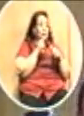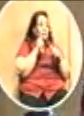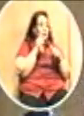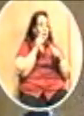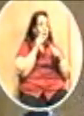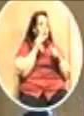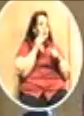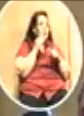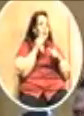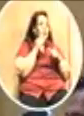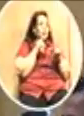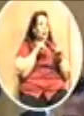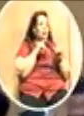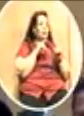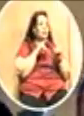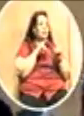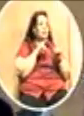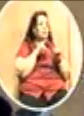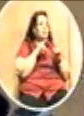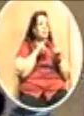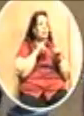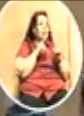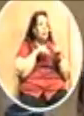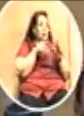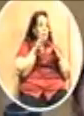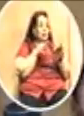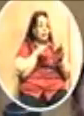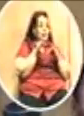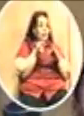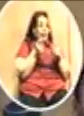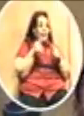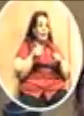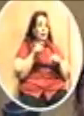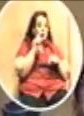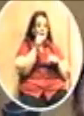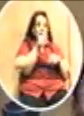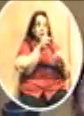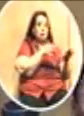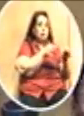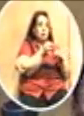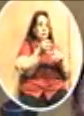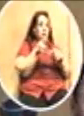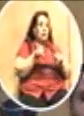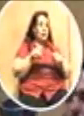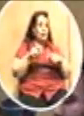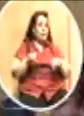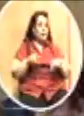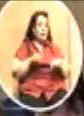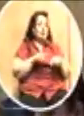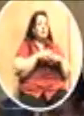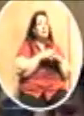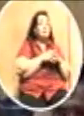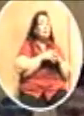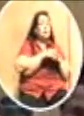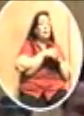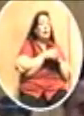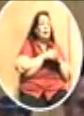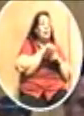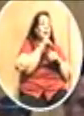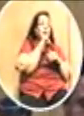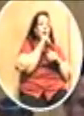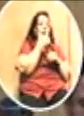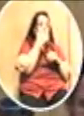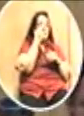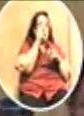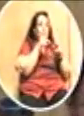define events, you need to define events. It doesn't cut the mustard for people